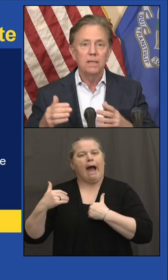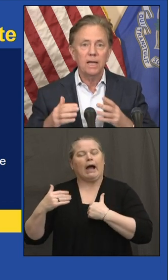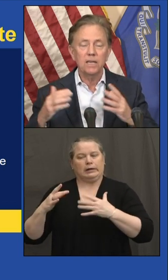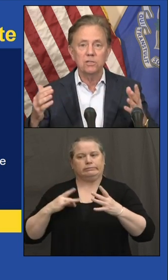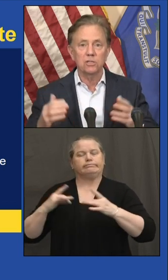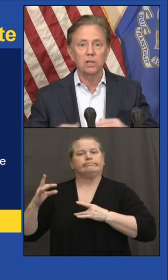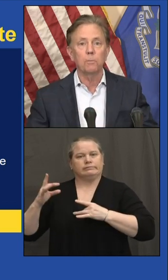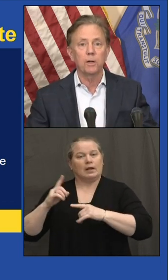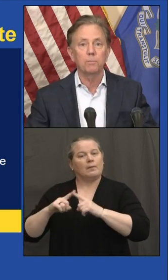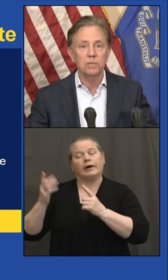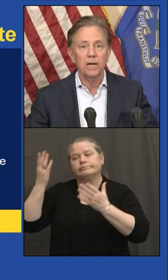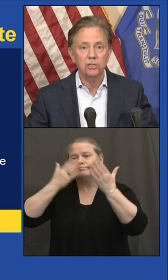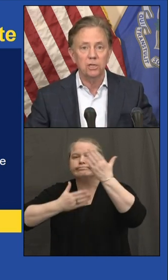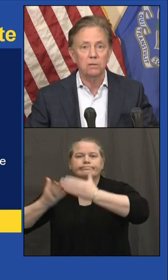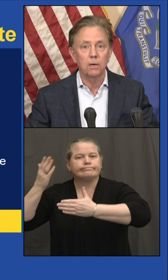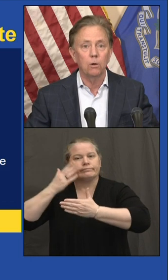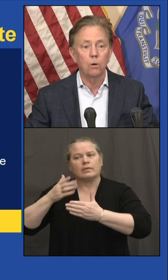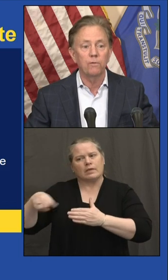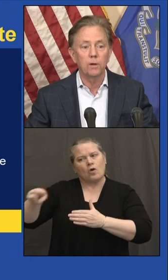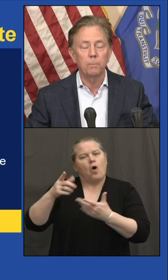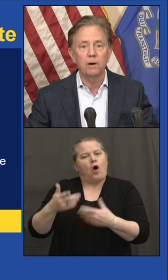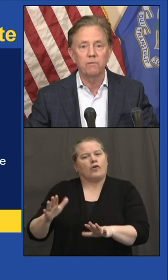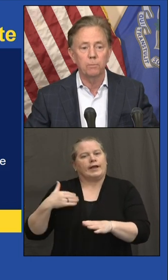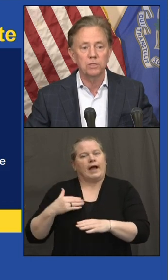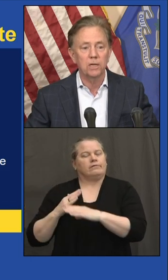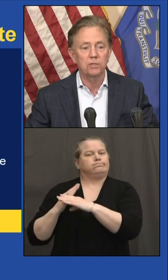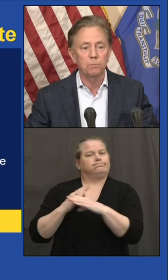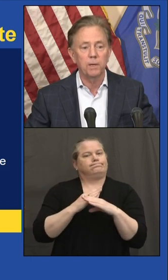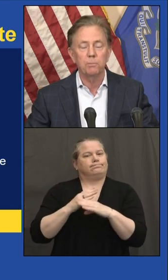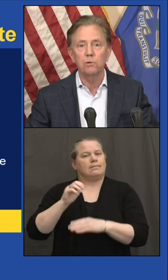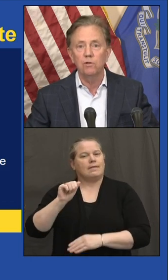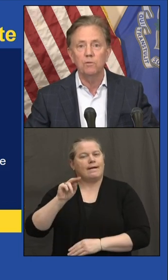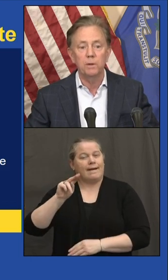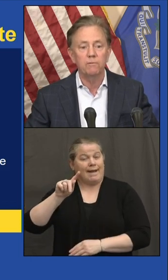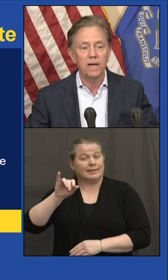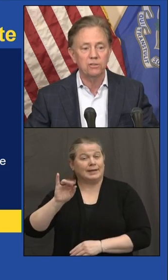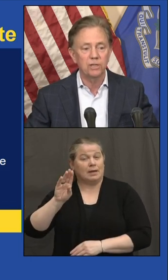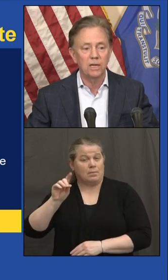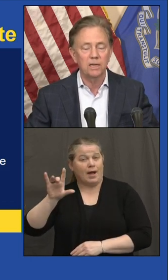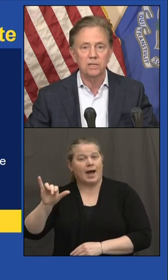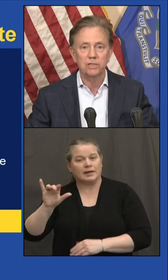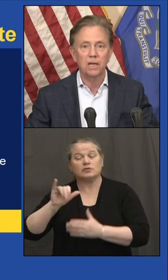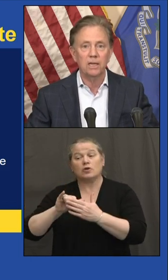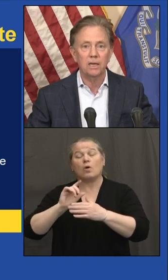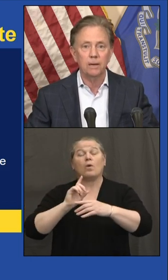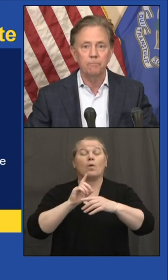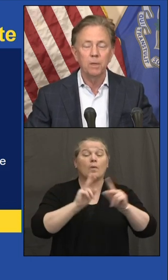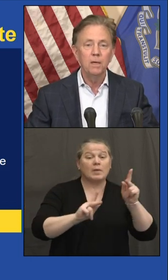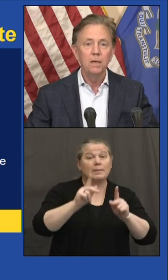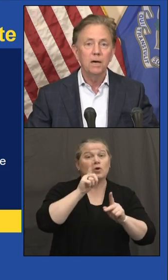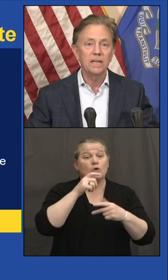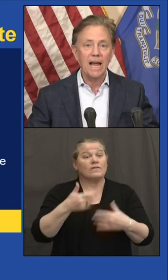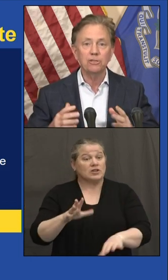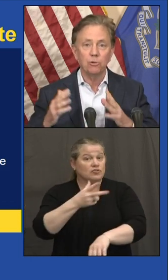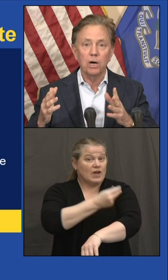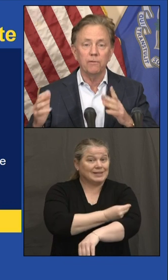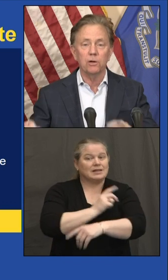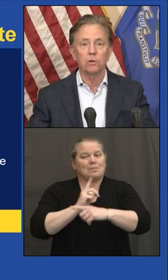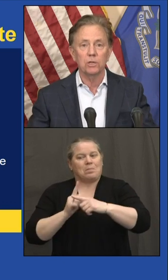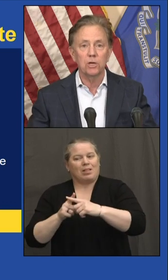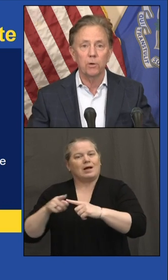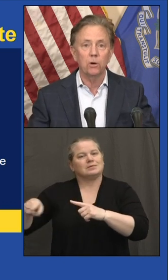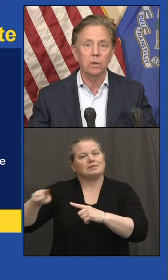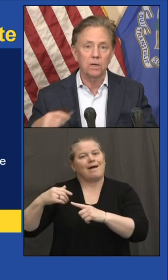gives us a little bit of protection over and above the percentage of people who have been vaccinated. It's like a natural